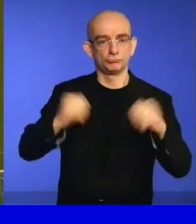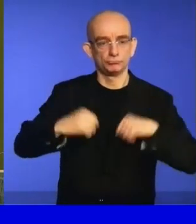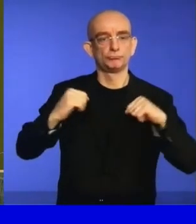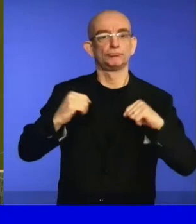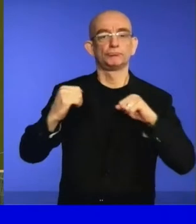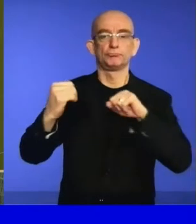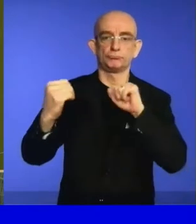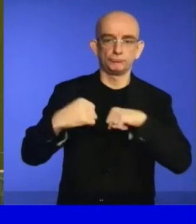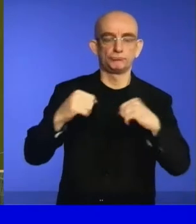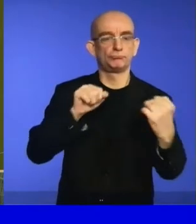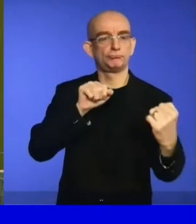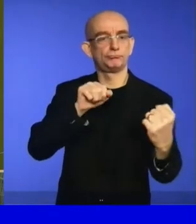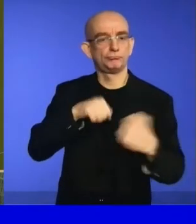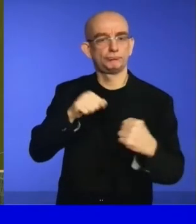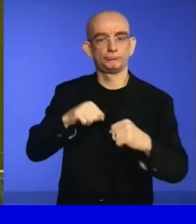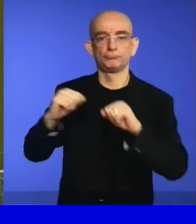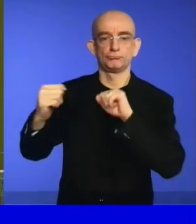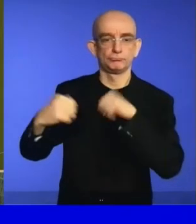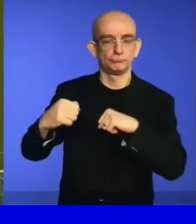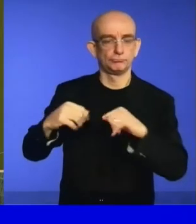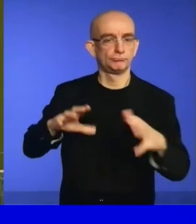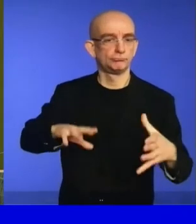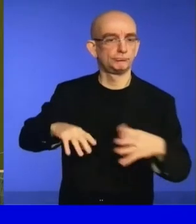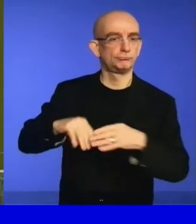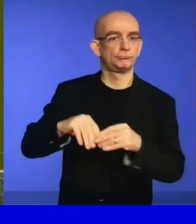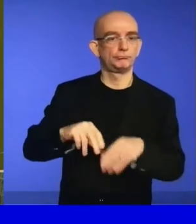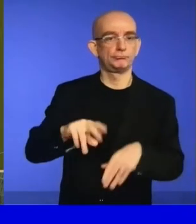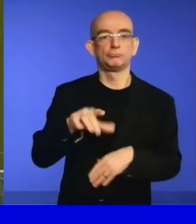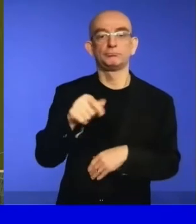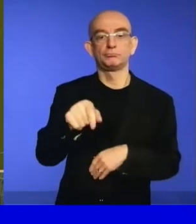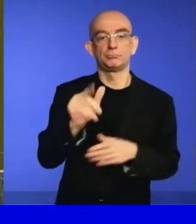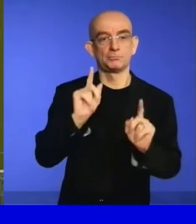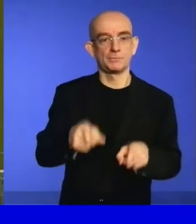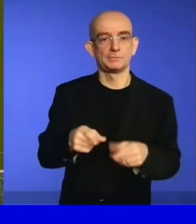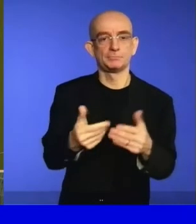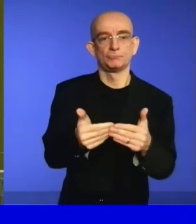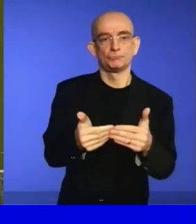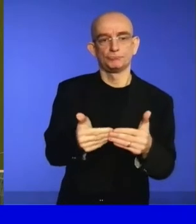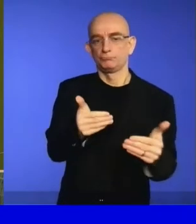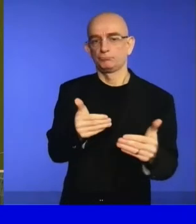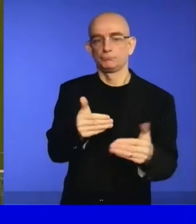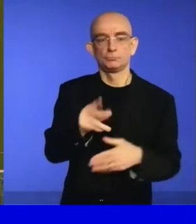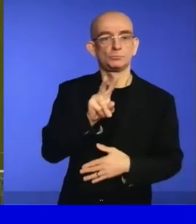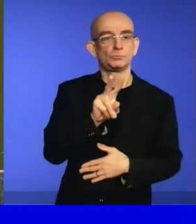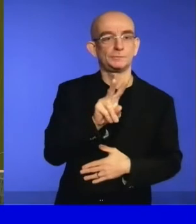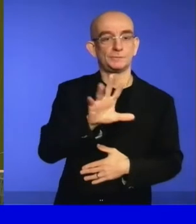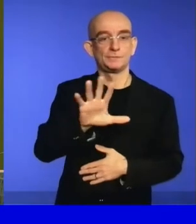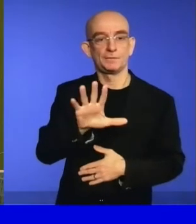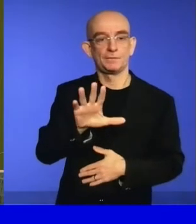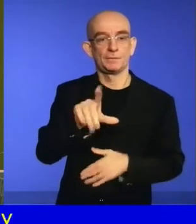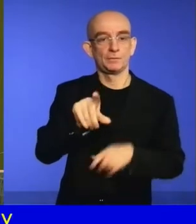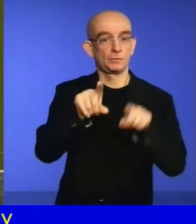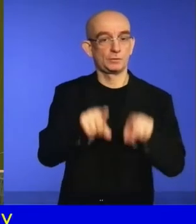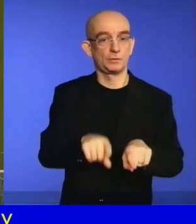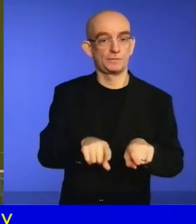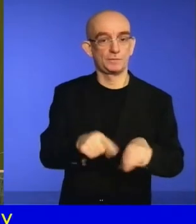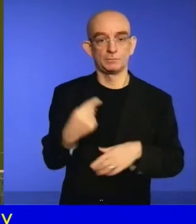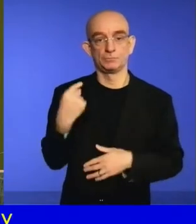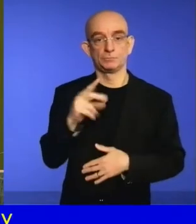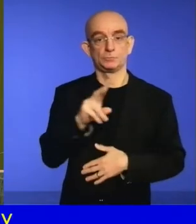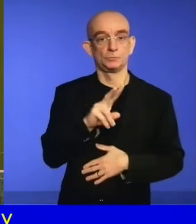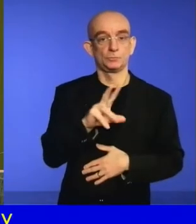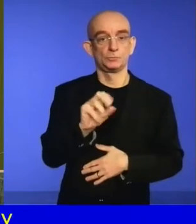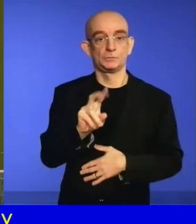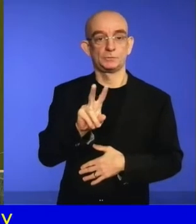Since no objections, since no objection was received by 25th November,